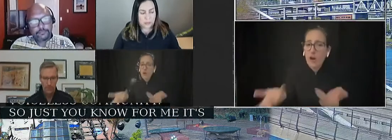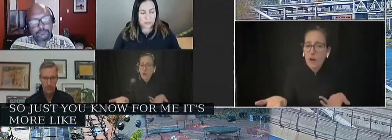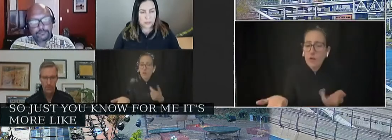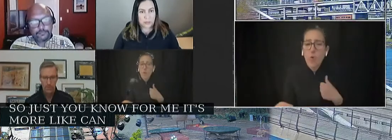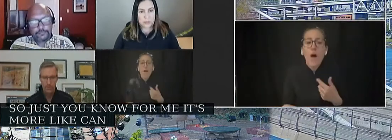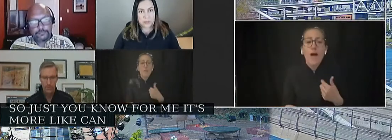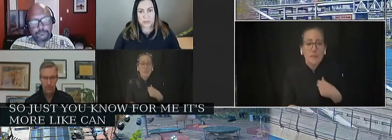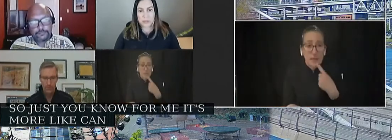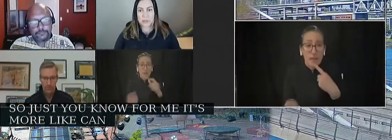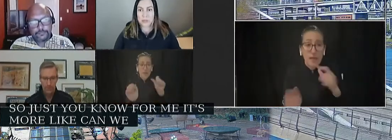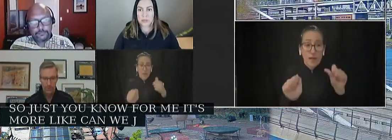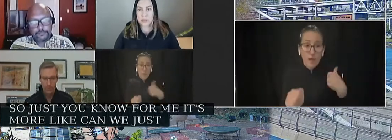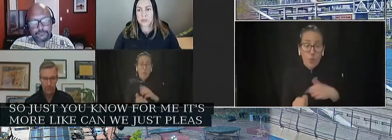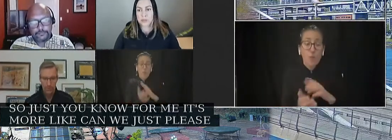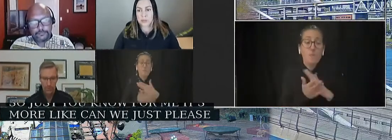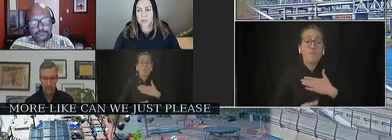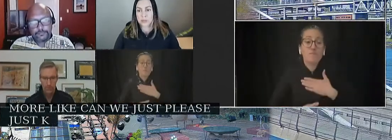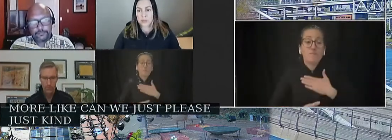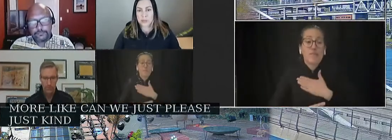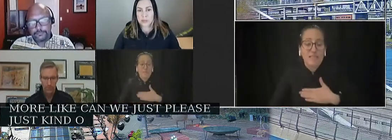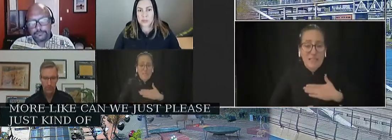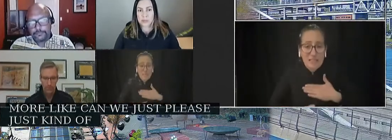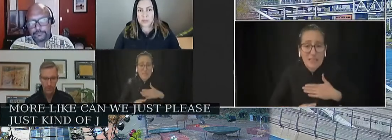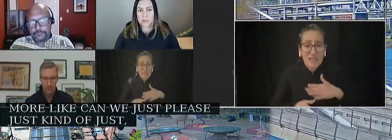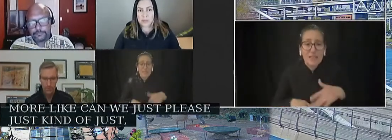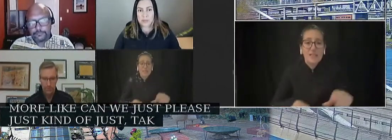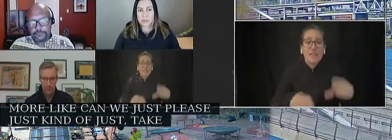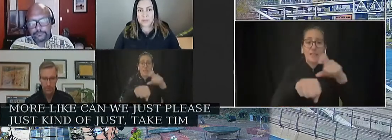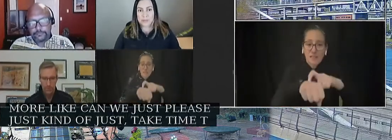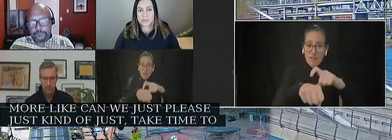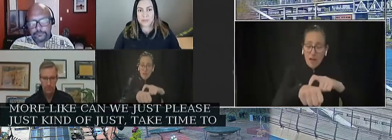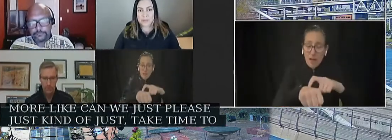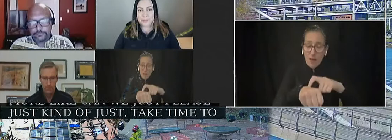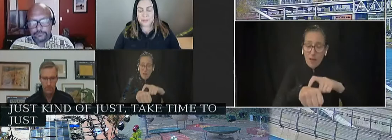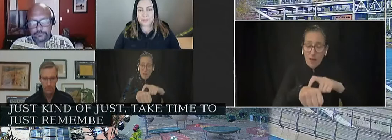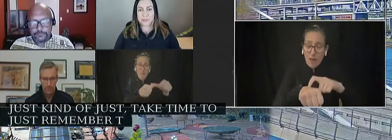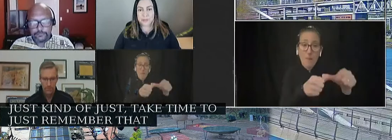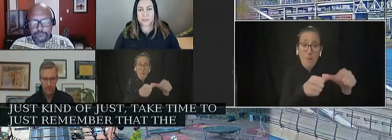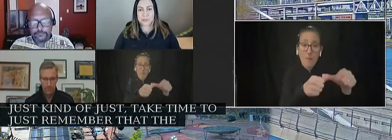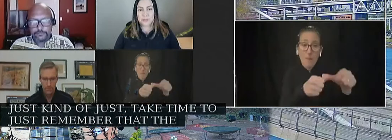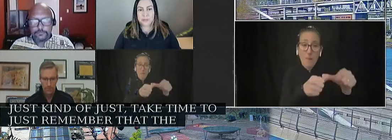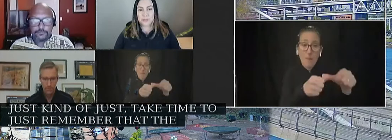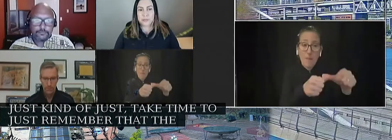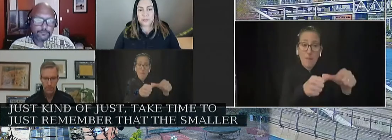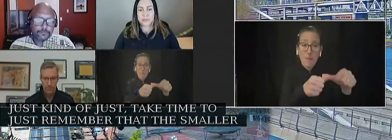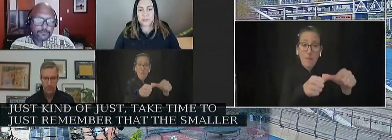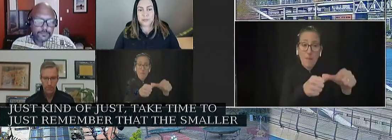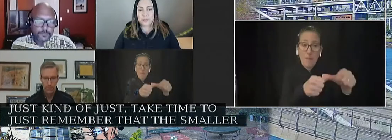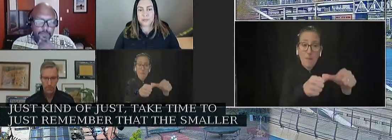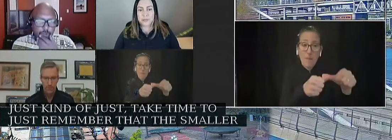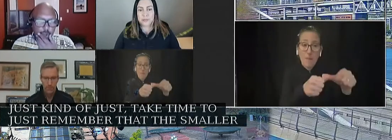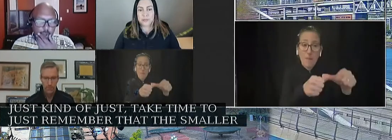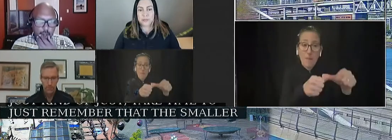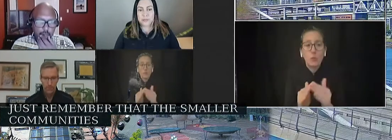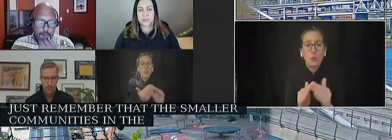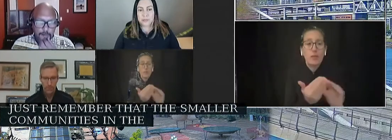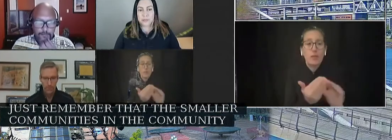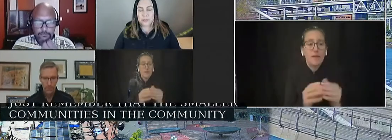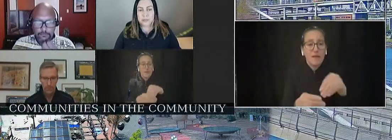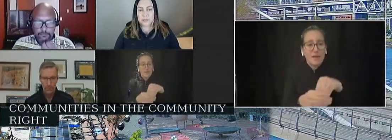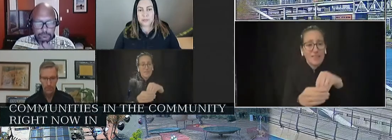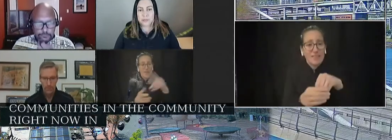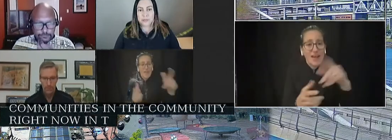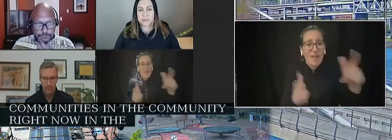just, you just kind of just, just take time to just remember that the smaller communities in the, in the community right now, in the inner city